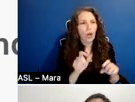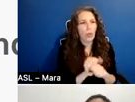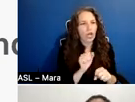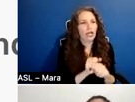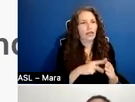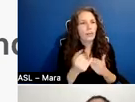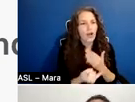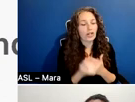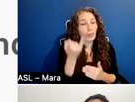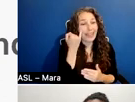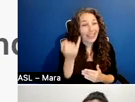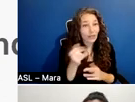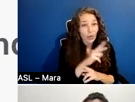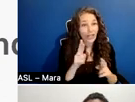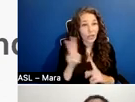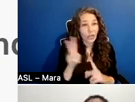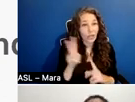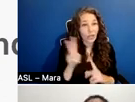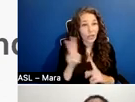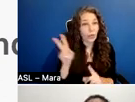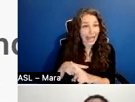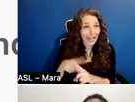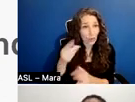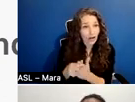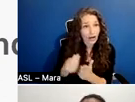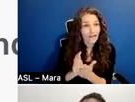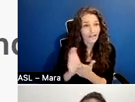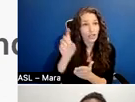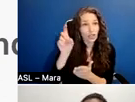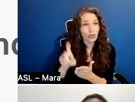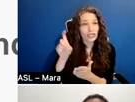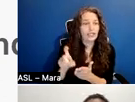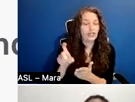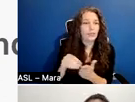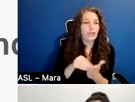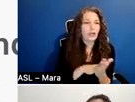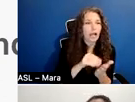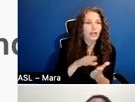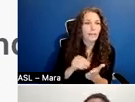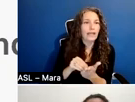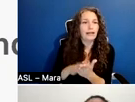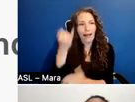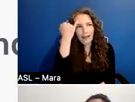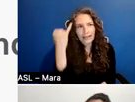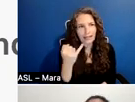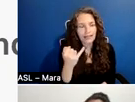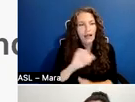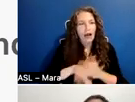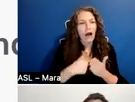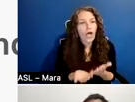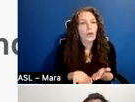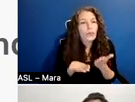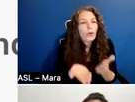to funds, then you should already be documenting ideas and the proposals in a format that will help serve for writing